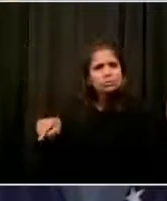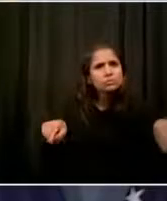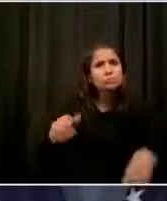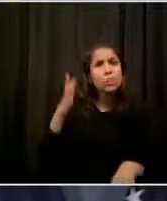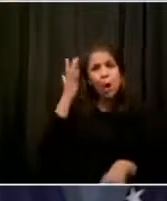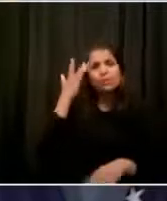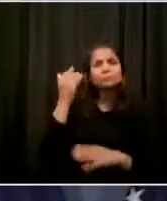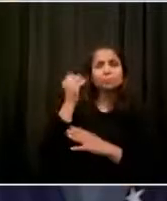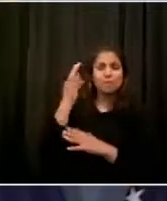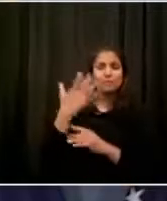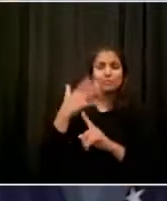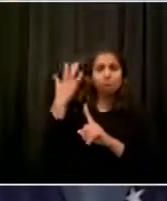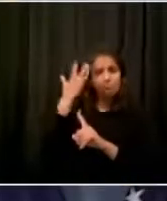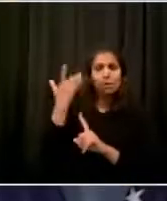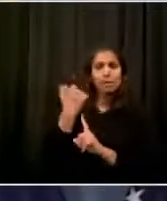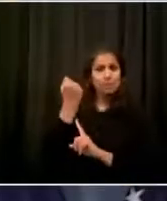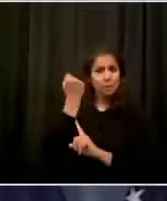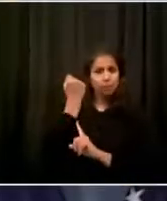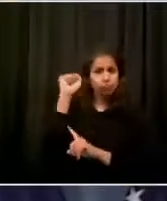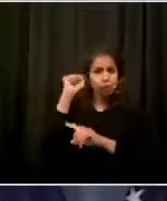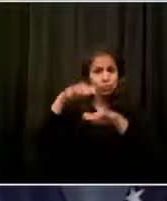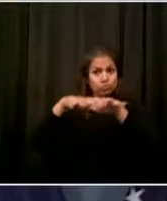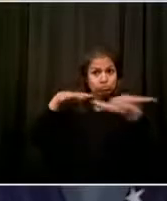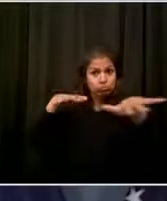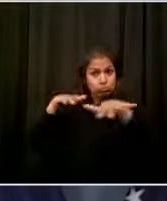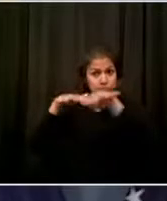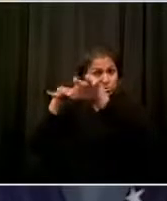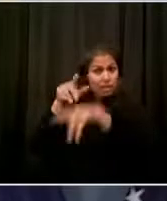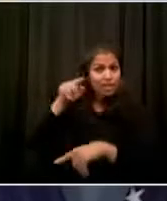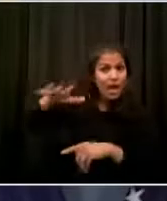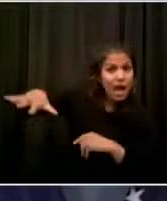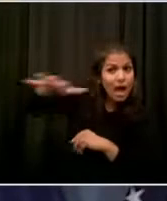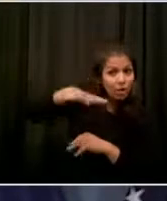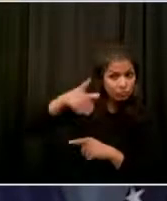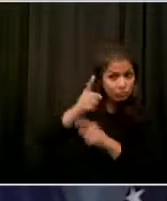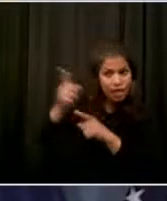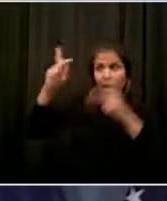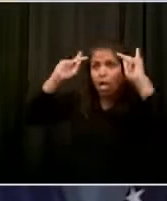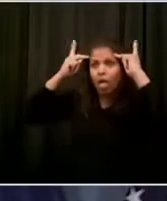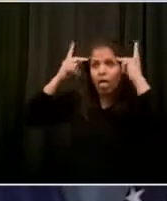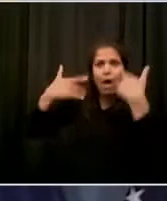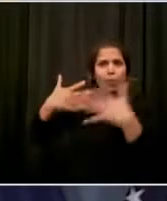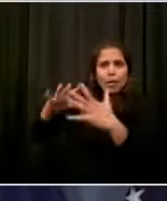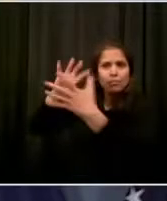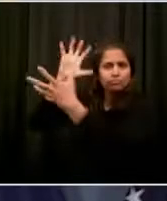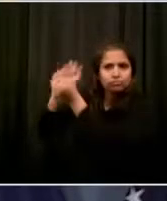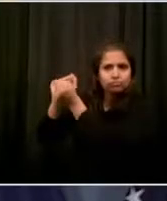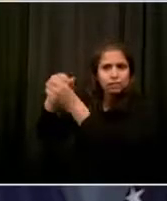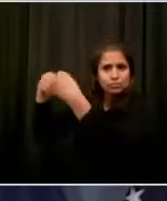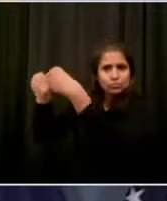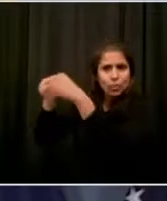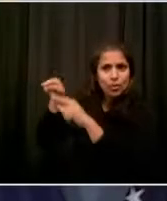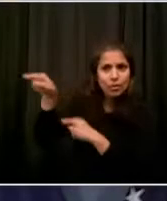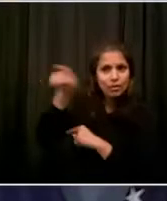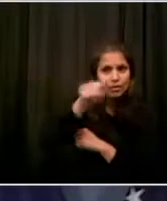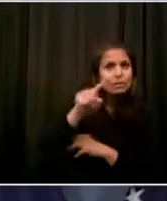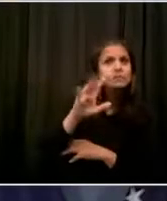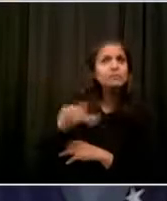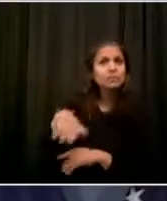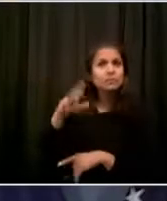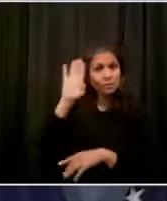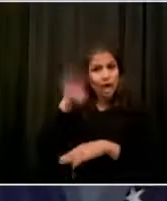the retail sector that it is safe to take down the plywood, to do away with a block after block of boarded up